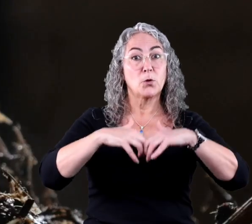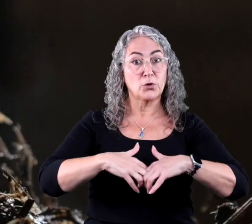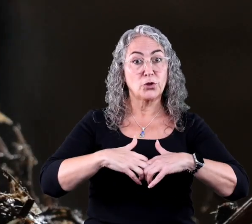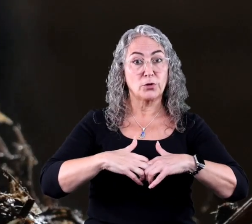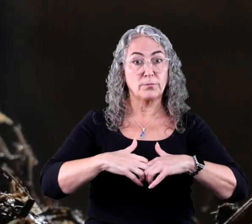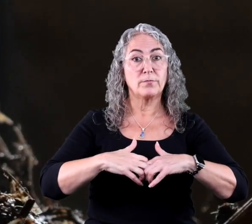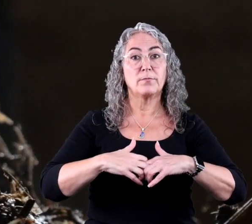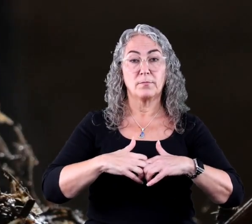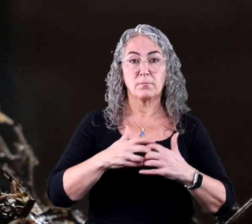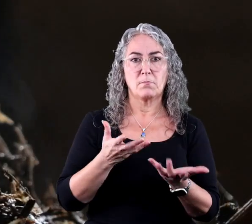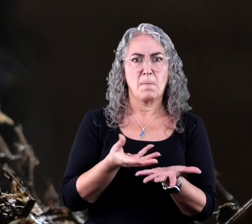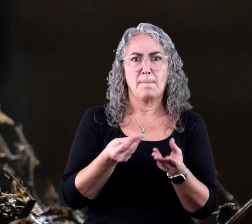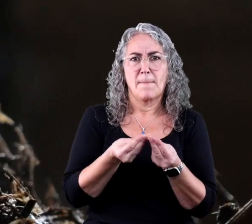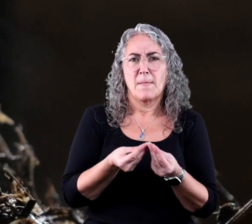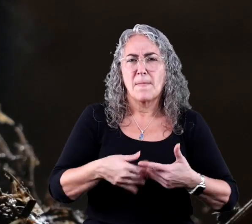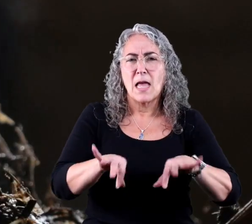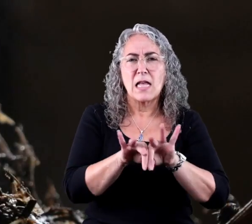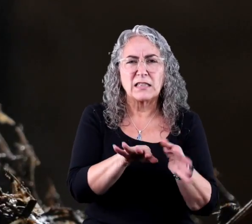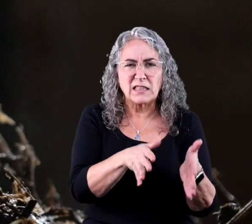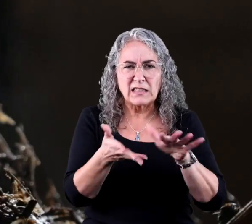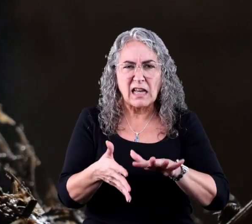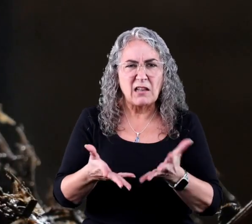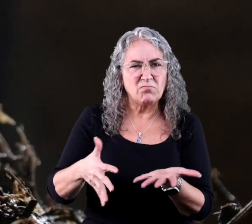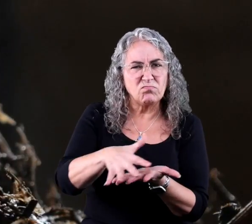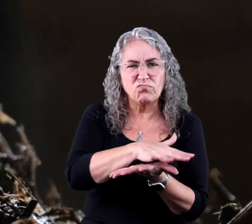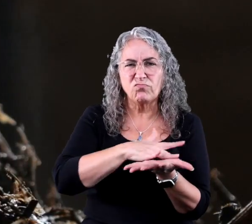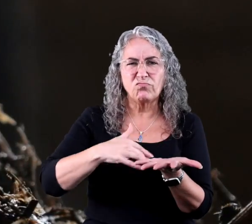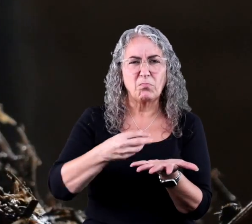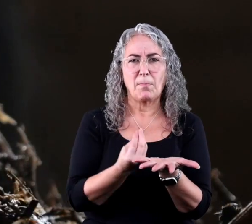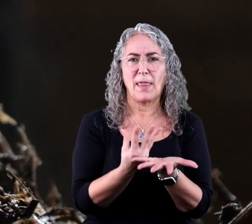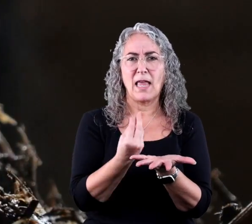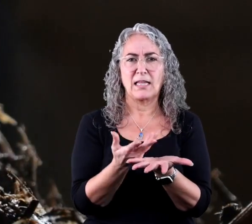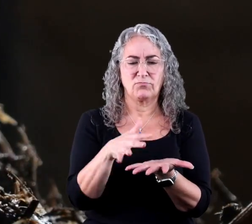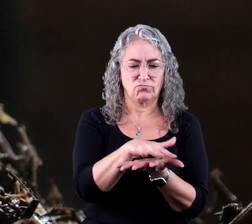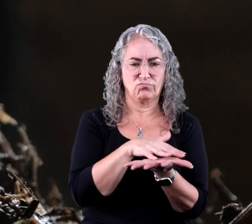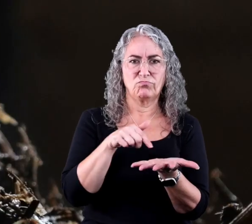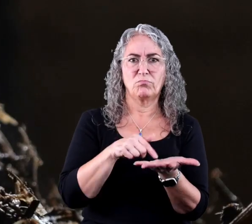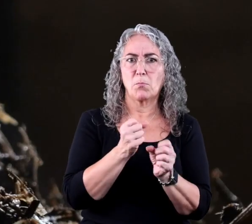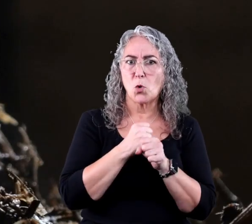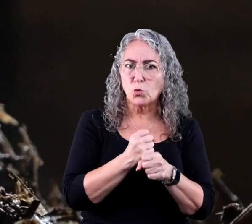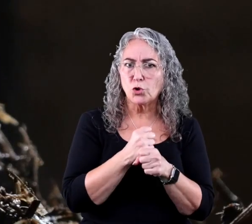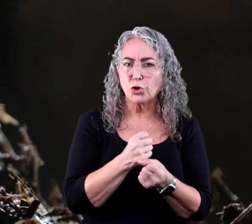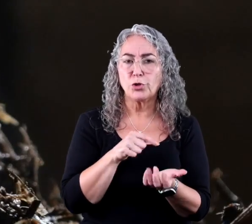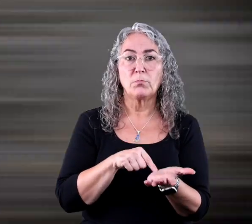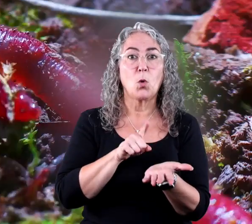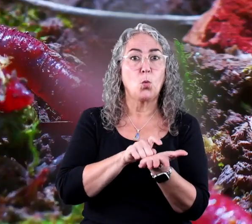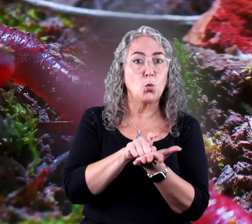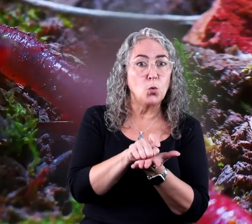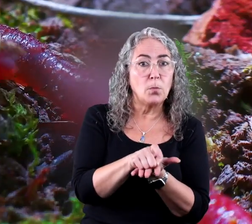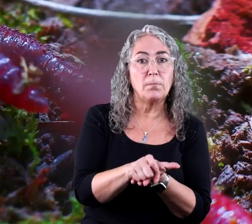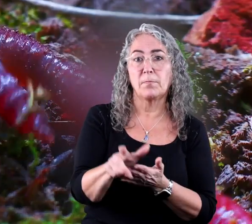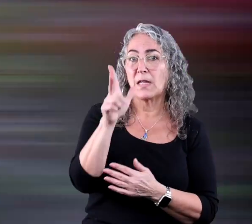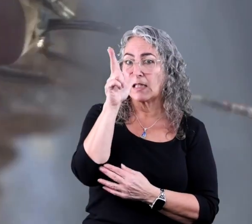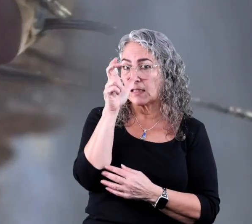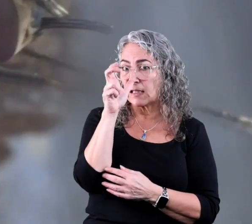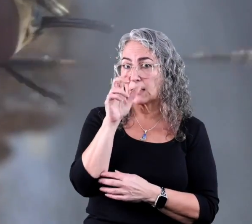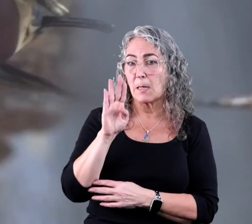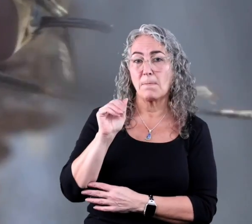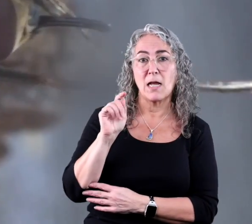Decomposers break down dead matter into substances that can be used by the producers or plants. Worms,